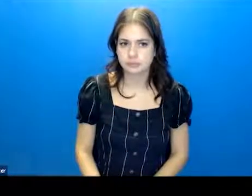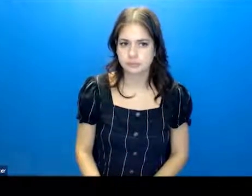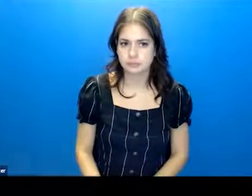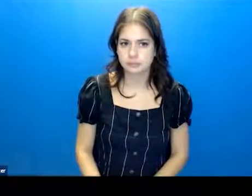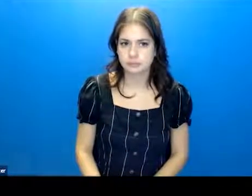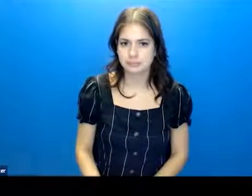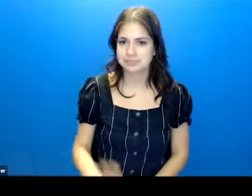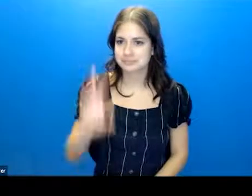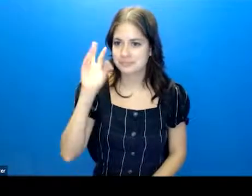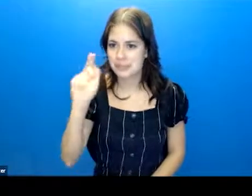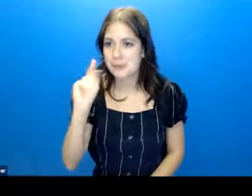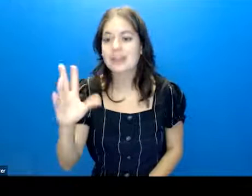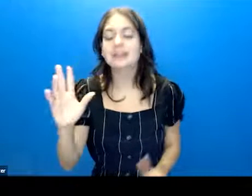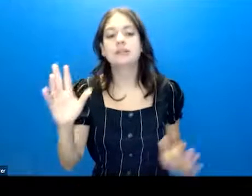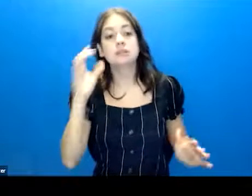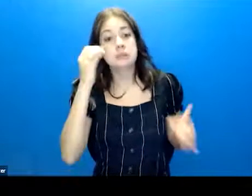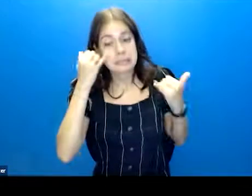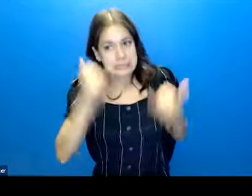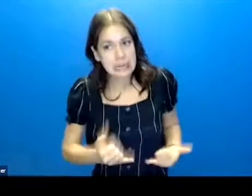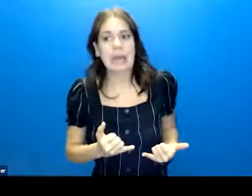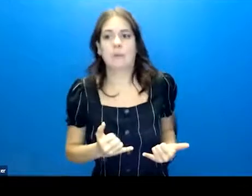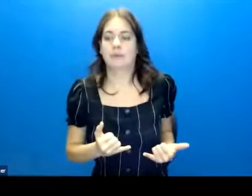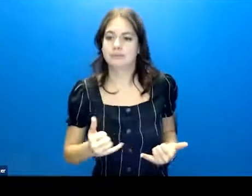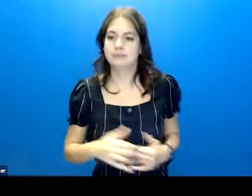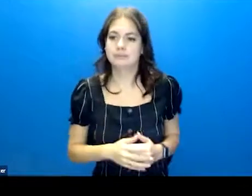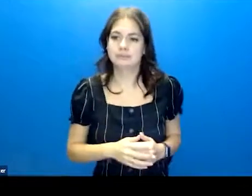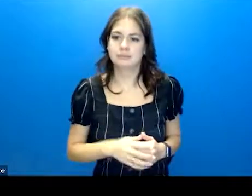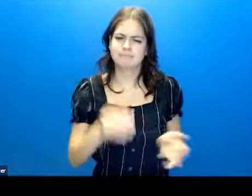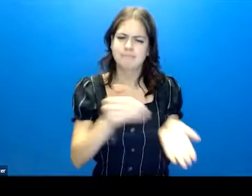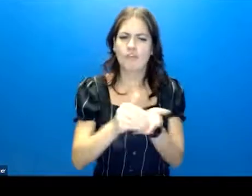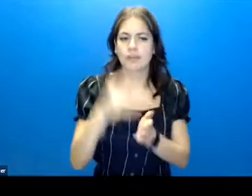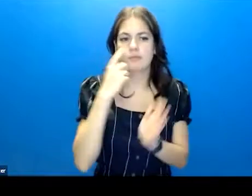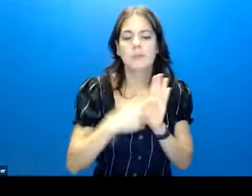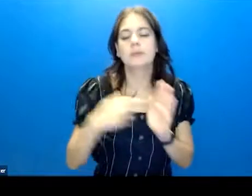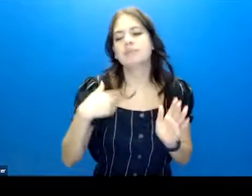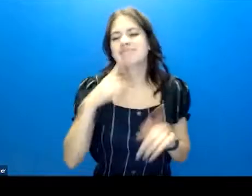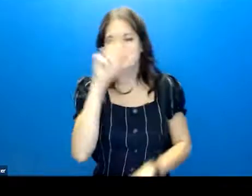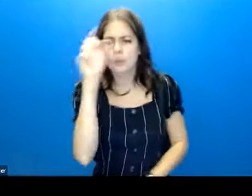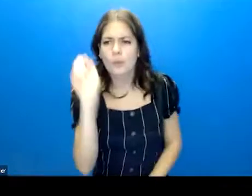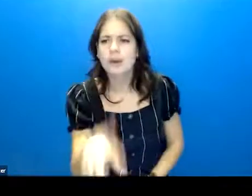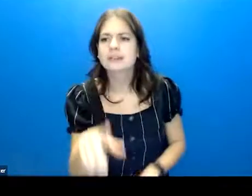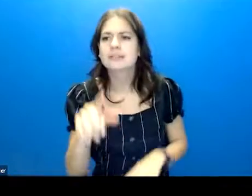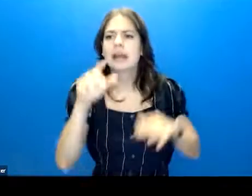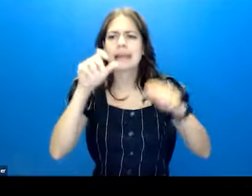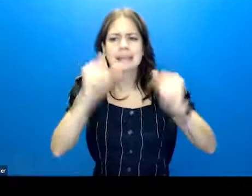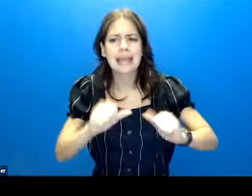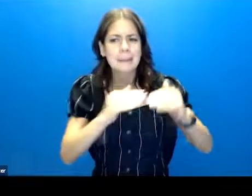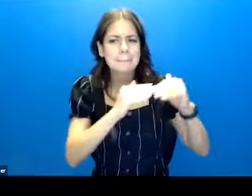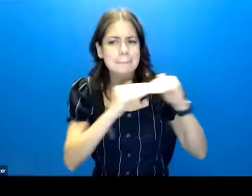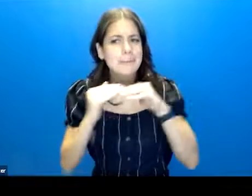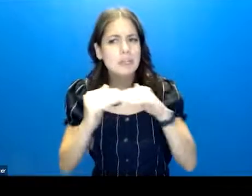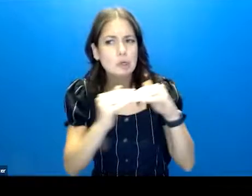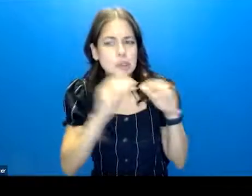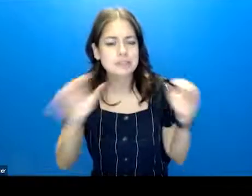Okay. So now at this point, oftentimes I get a question of, like, can peers do this?